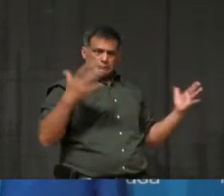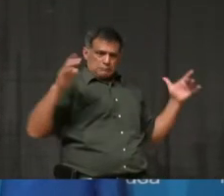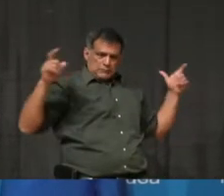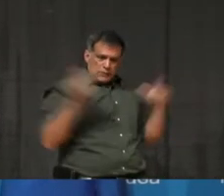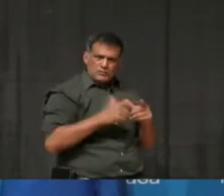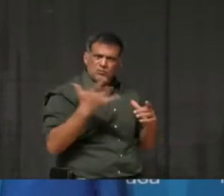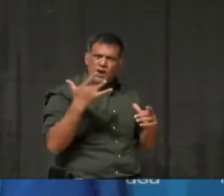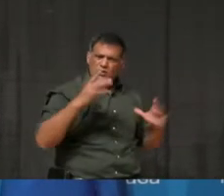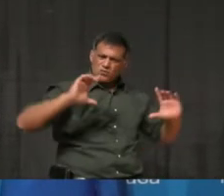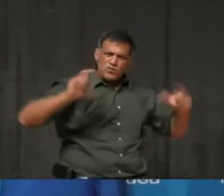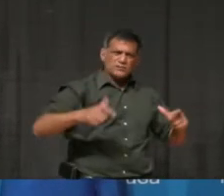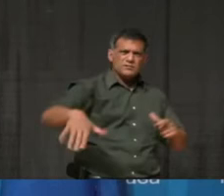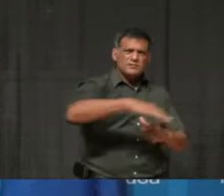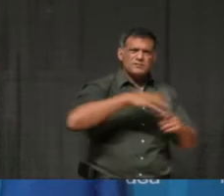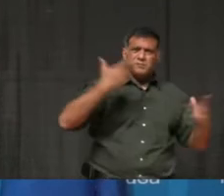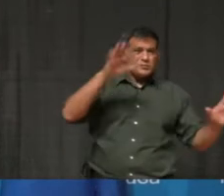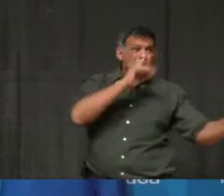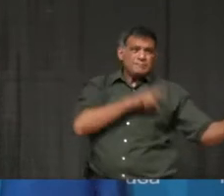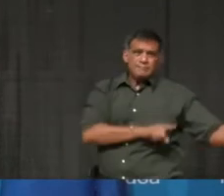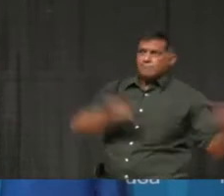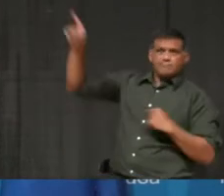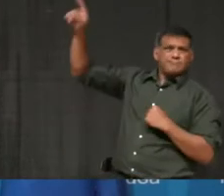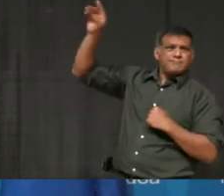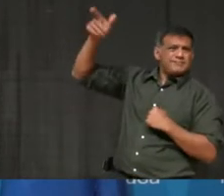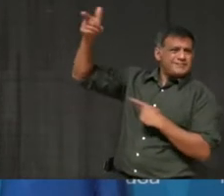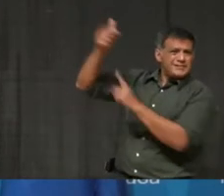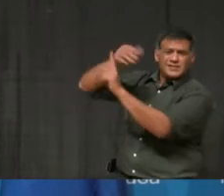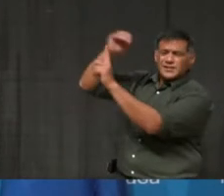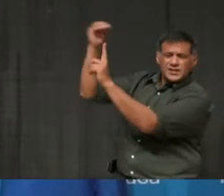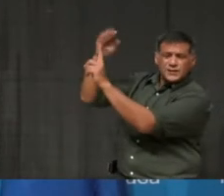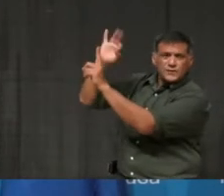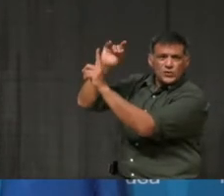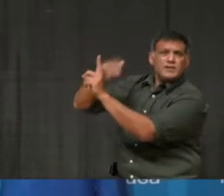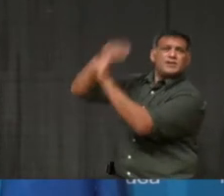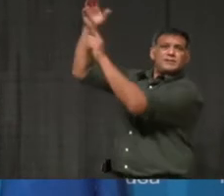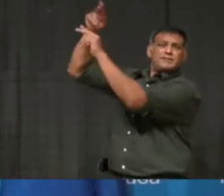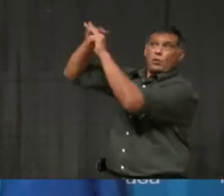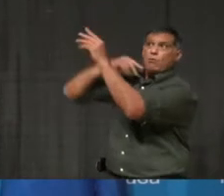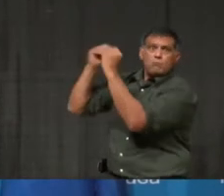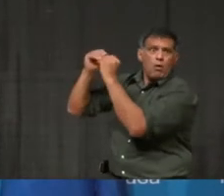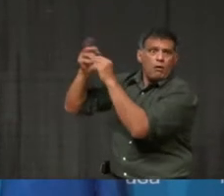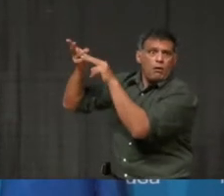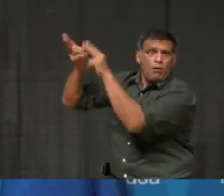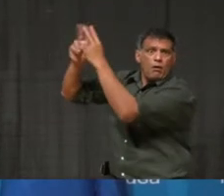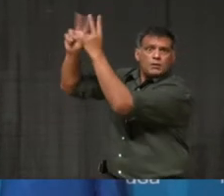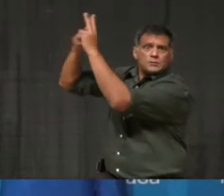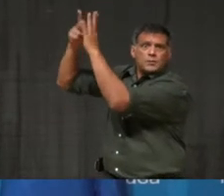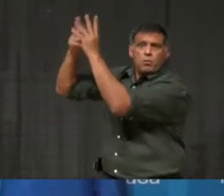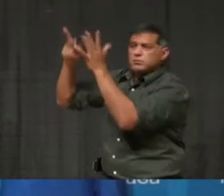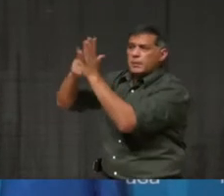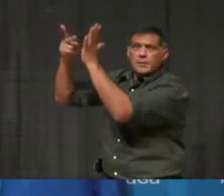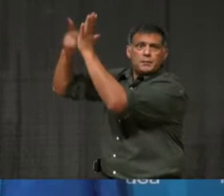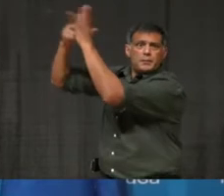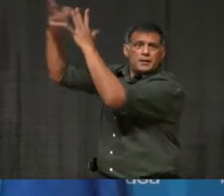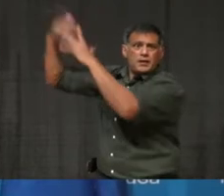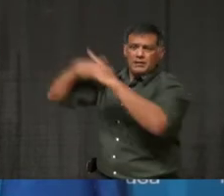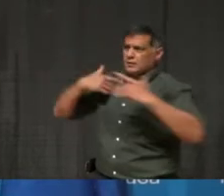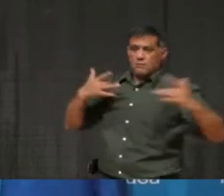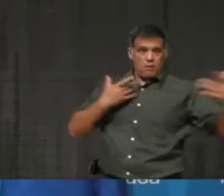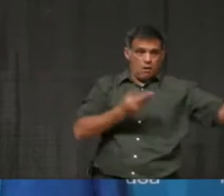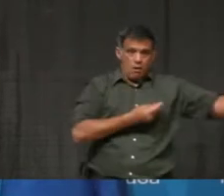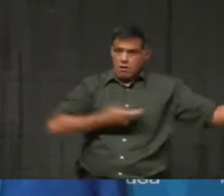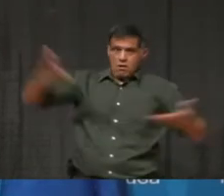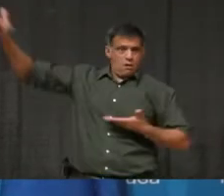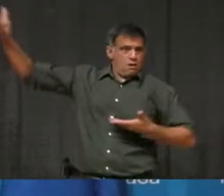Brampton more often has case numbers that are more than double our case numbers. The short answer is this.